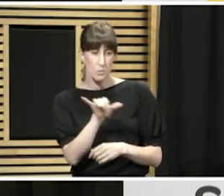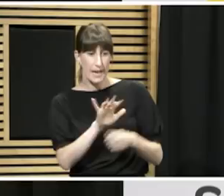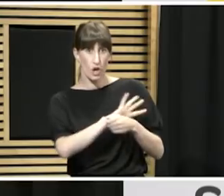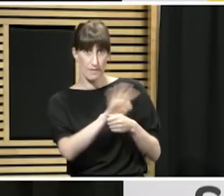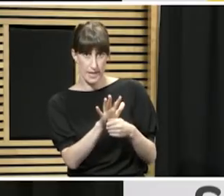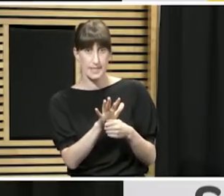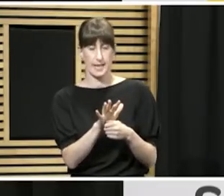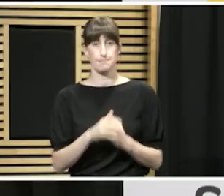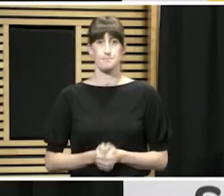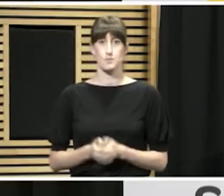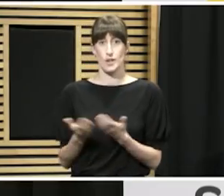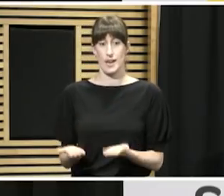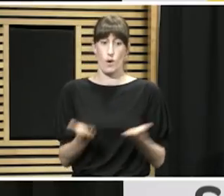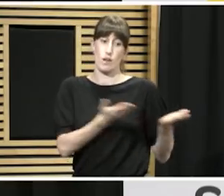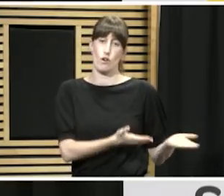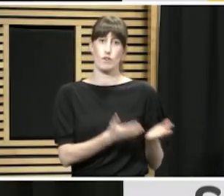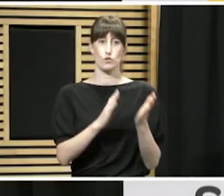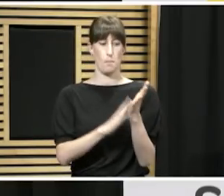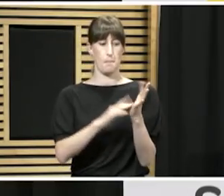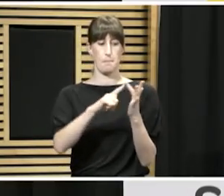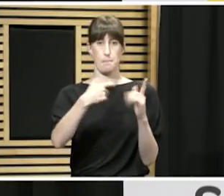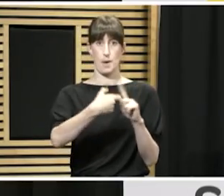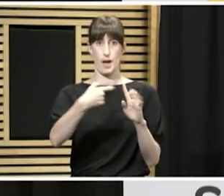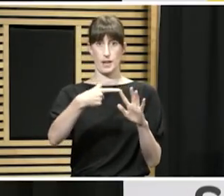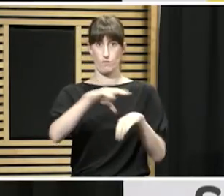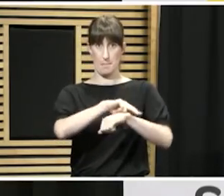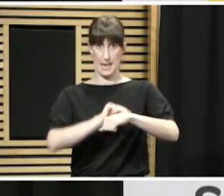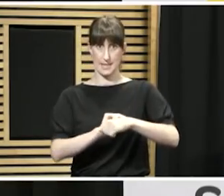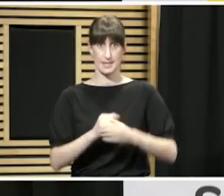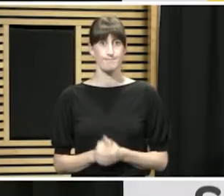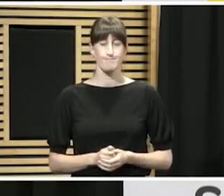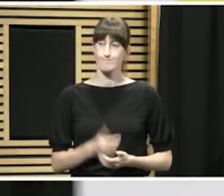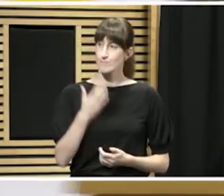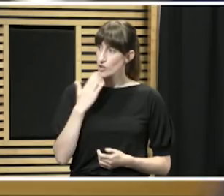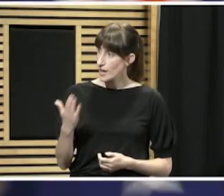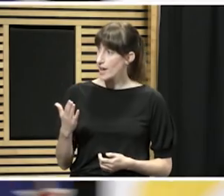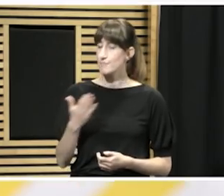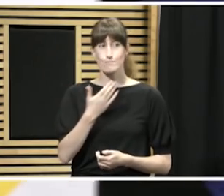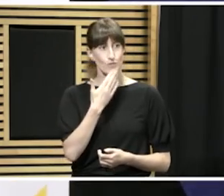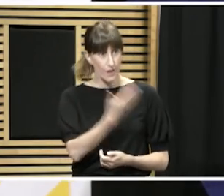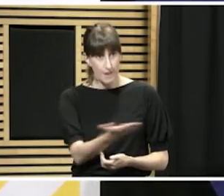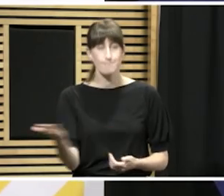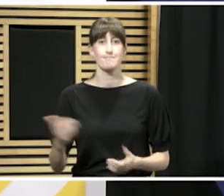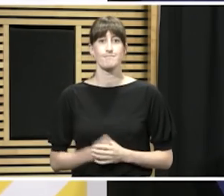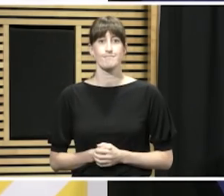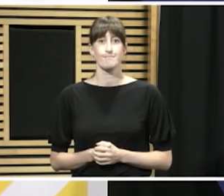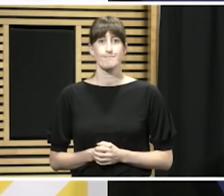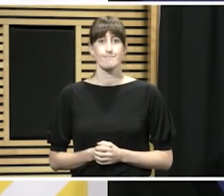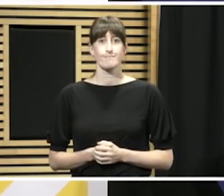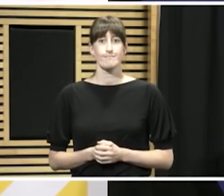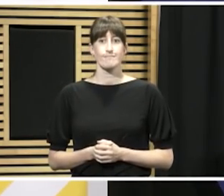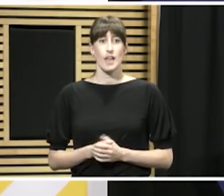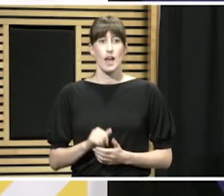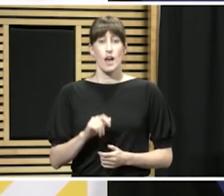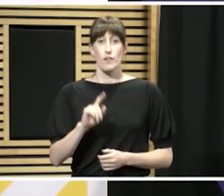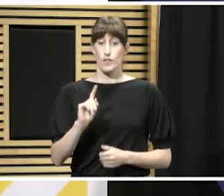Zealand. Mike, I'll hand over to you. Kia ora, Ash. Kia ora koutou. Three things I'd like to cover off today. The first